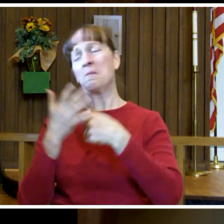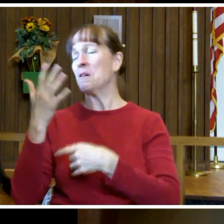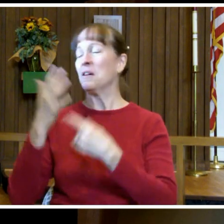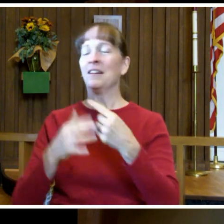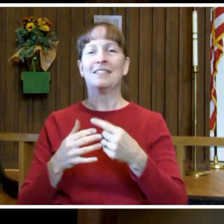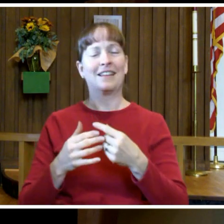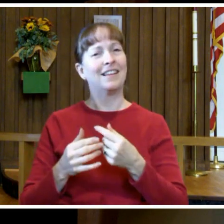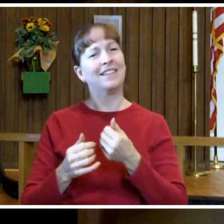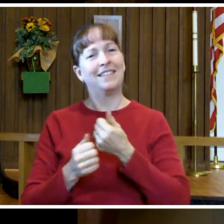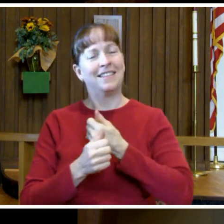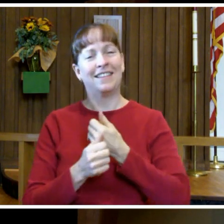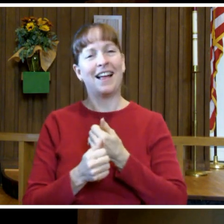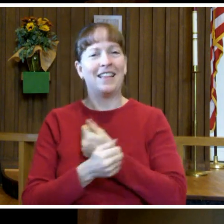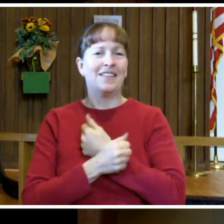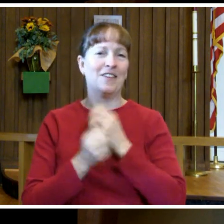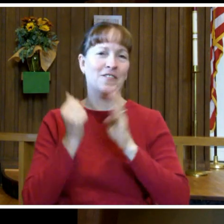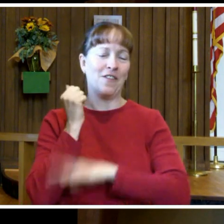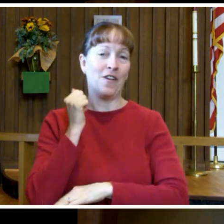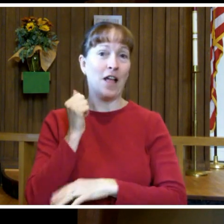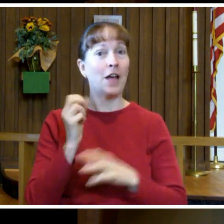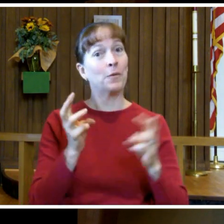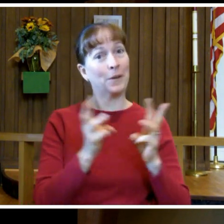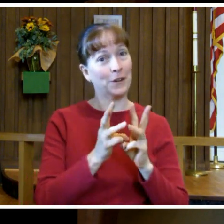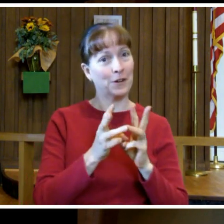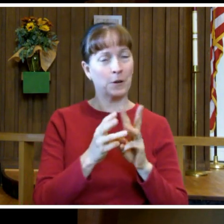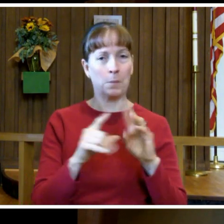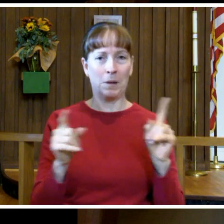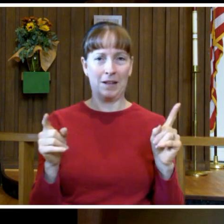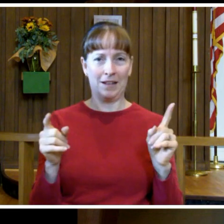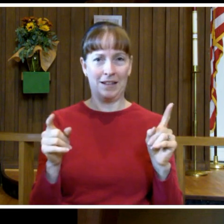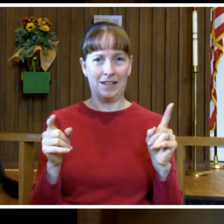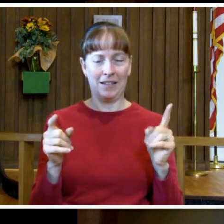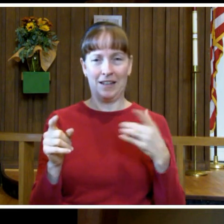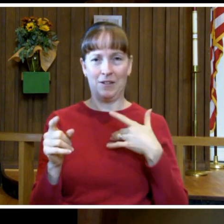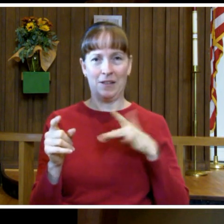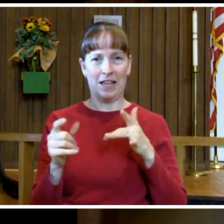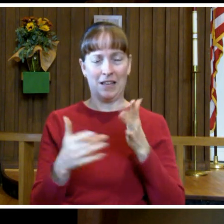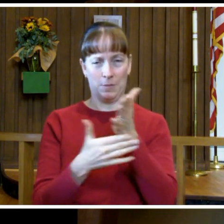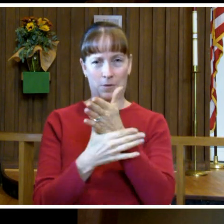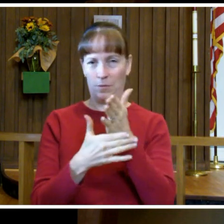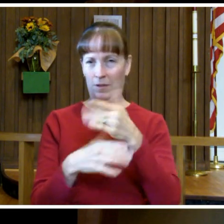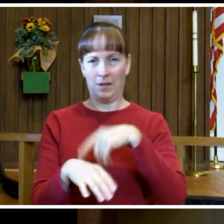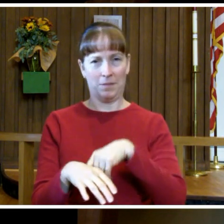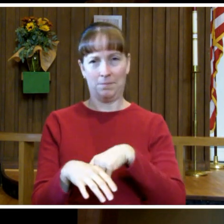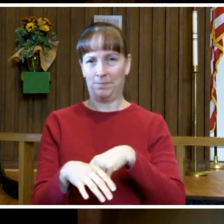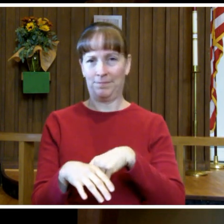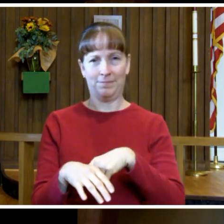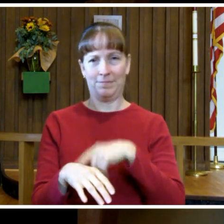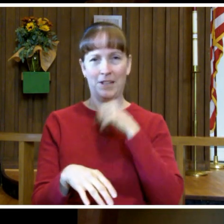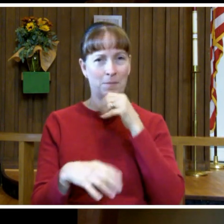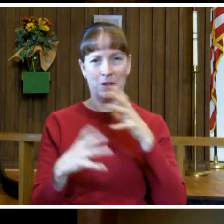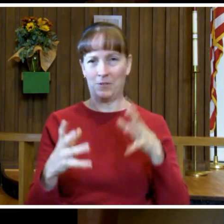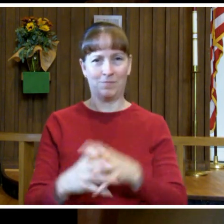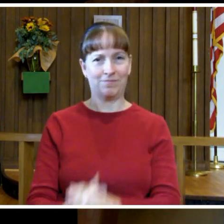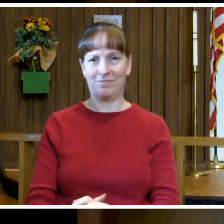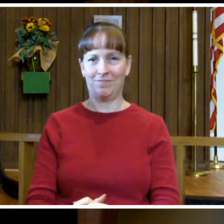So I love fall. I love winter. But I don't like the in-between time very much.